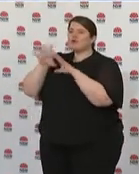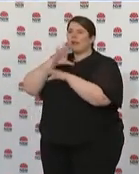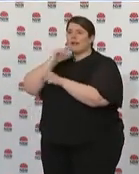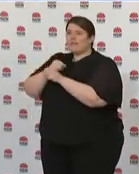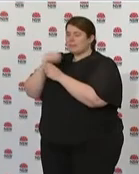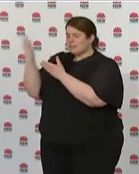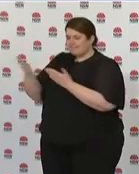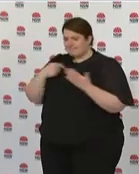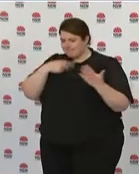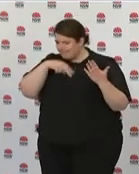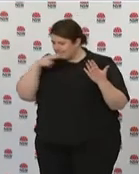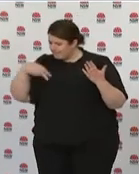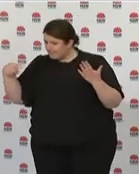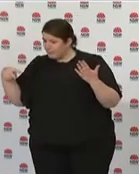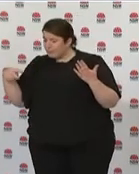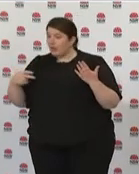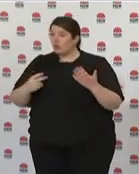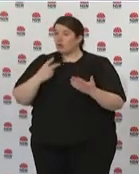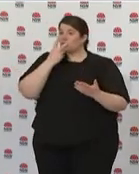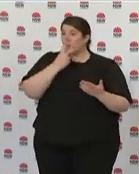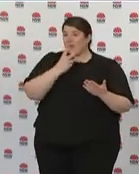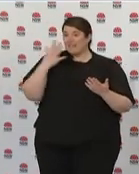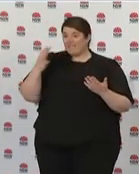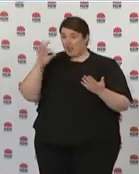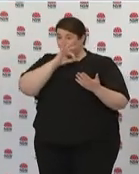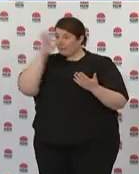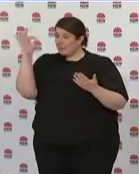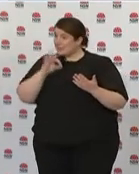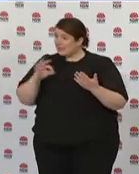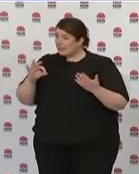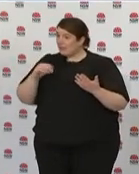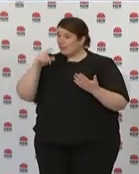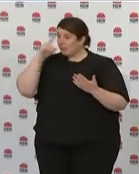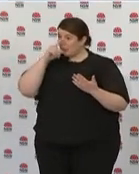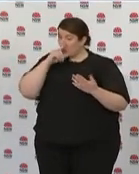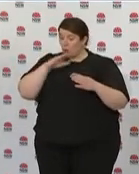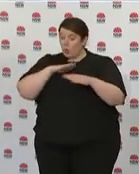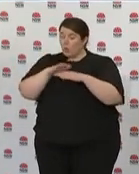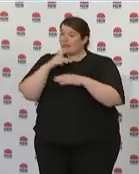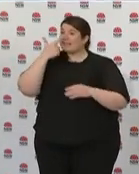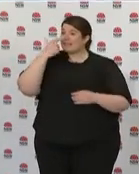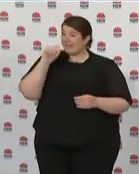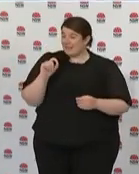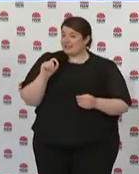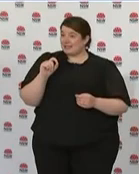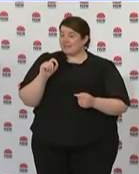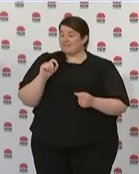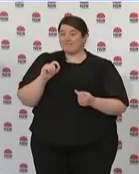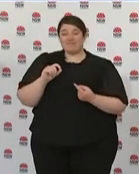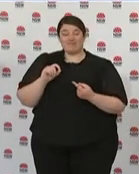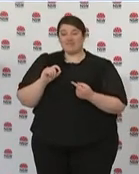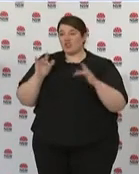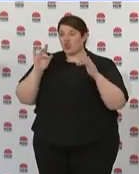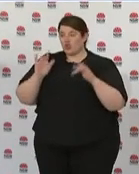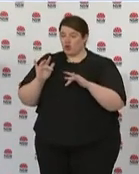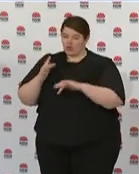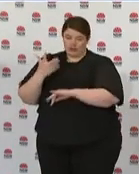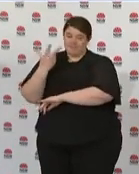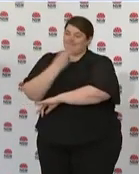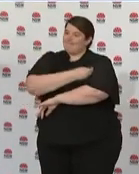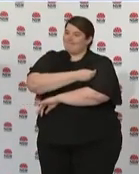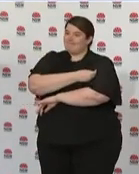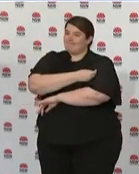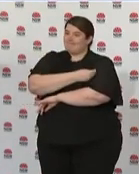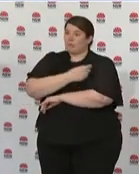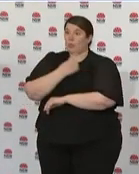25% of people over 70 are still yet to receive their first